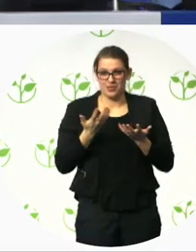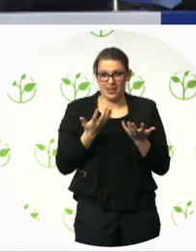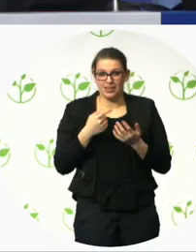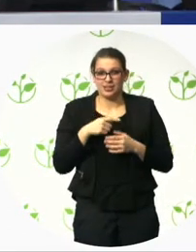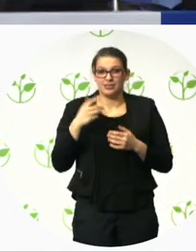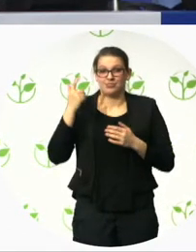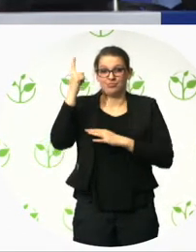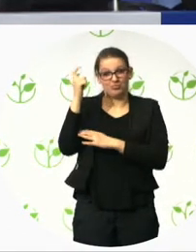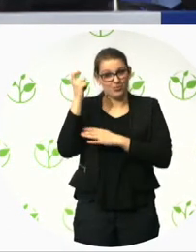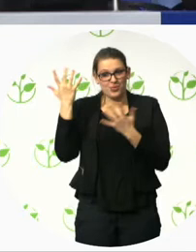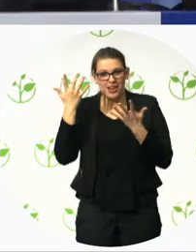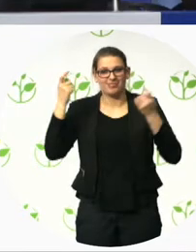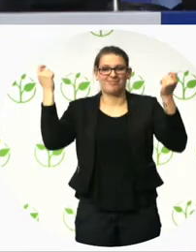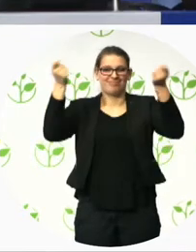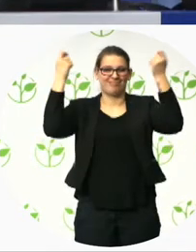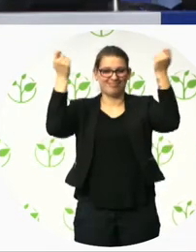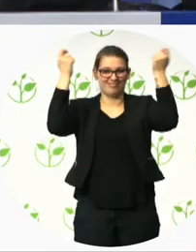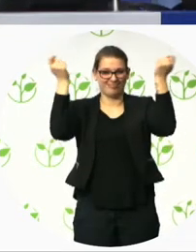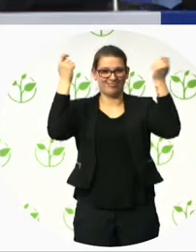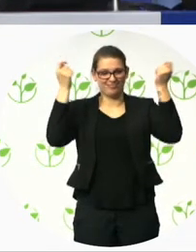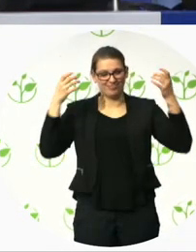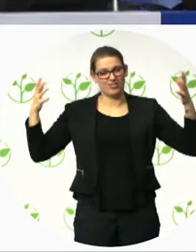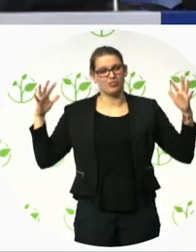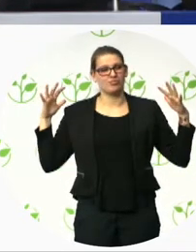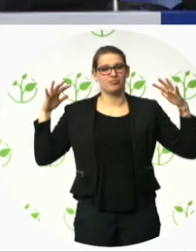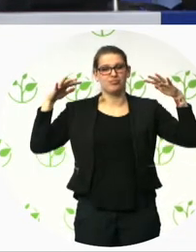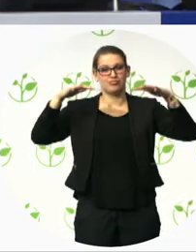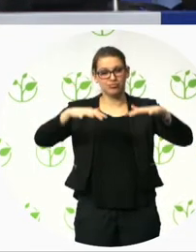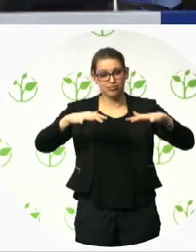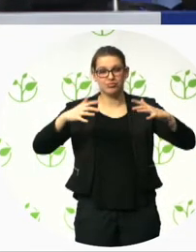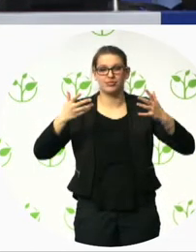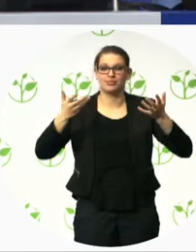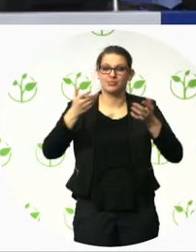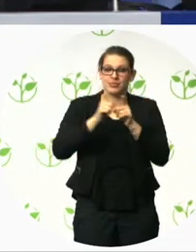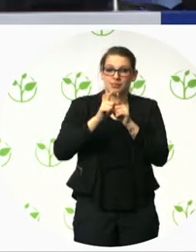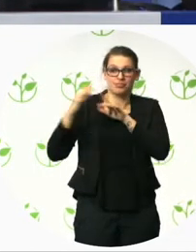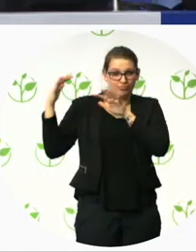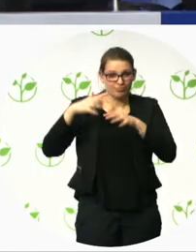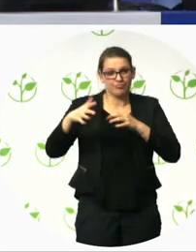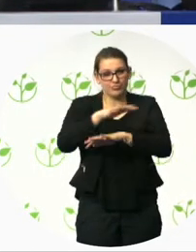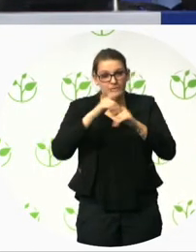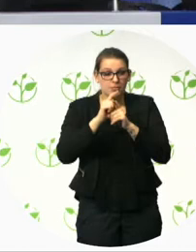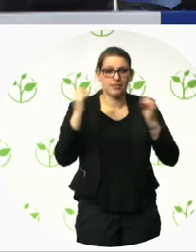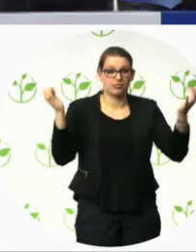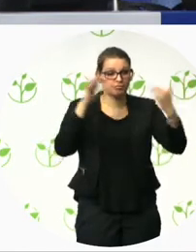and since then there were different forums and meetings, um, yeah, about the topic of urban